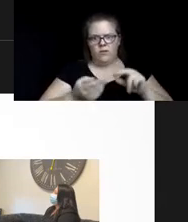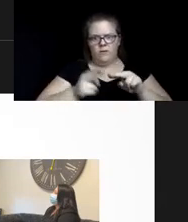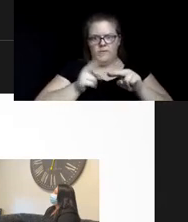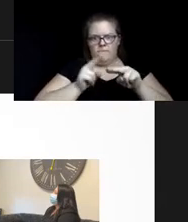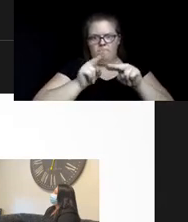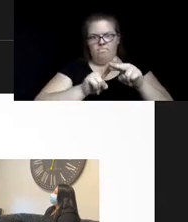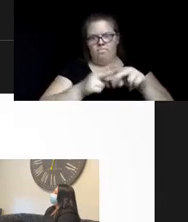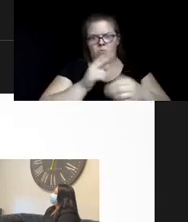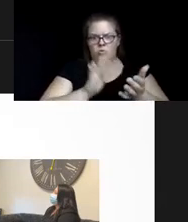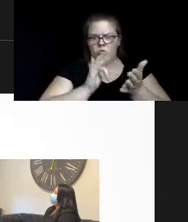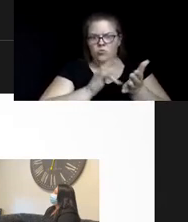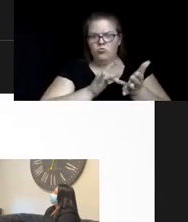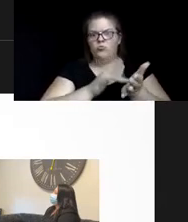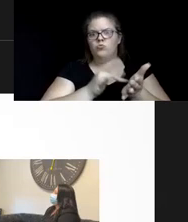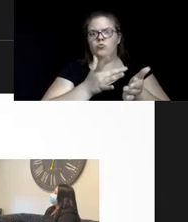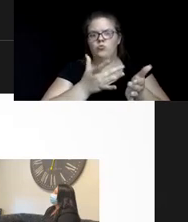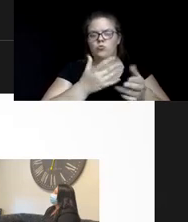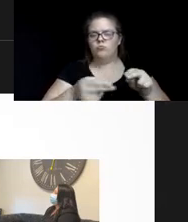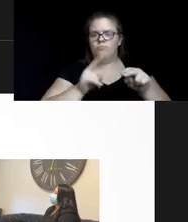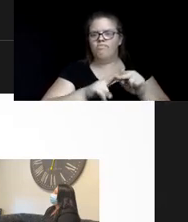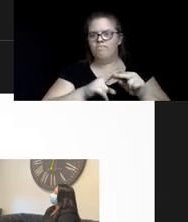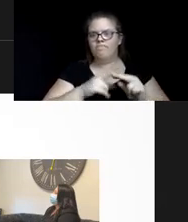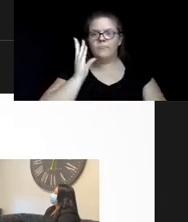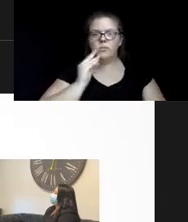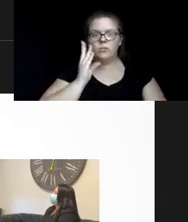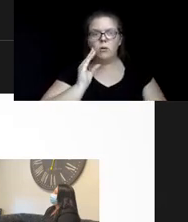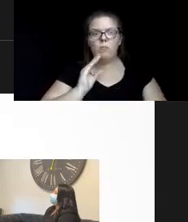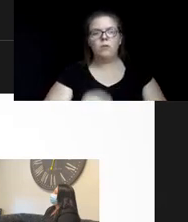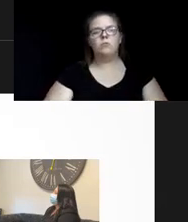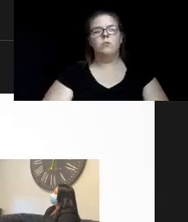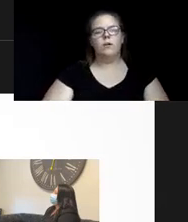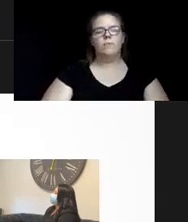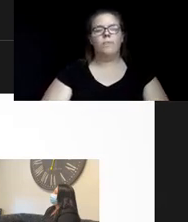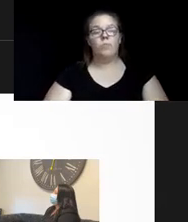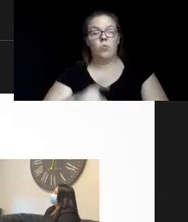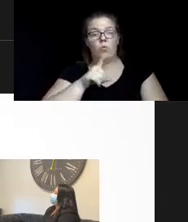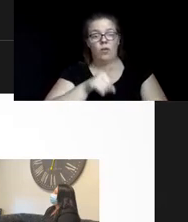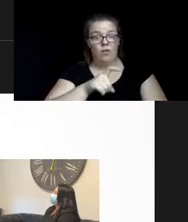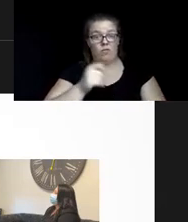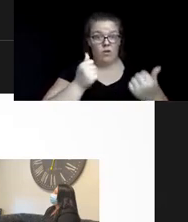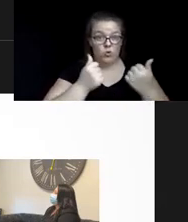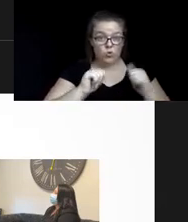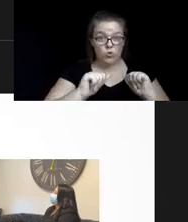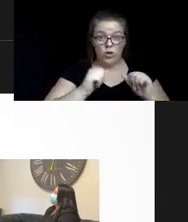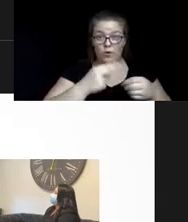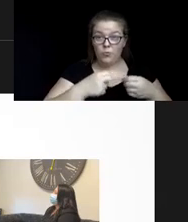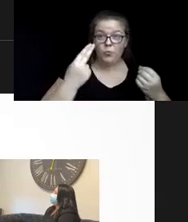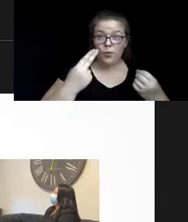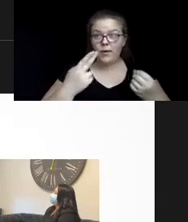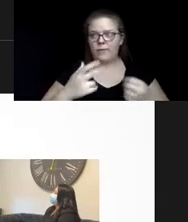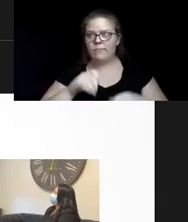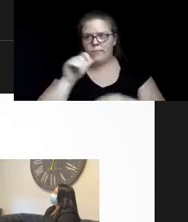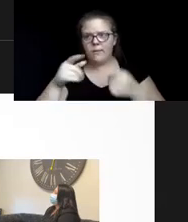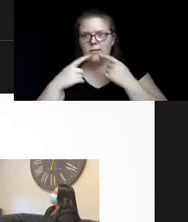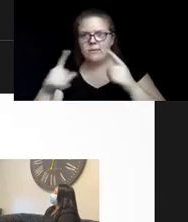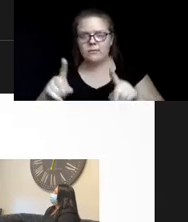effect? And have they made repeated attempts to cut back or quit that were not successful? And the physical and psychological problems